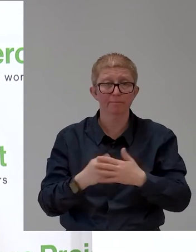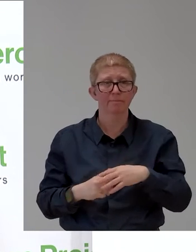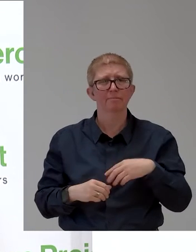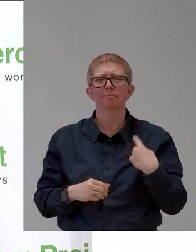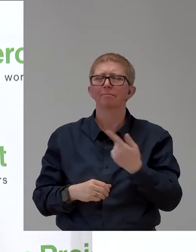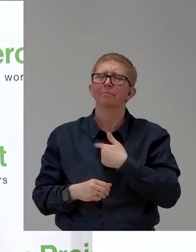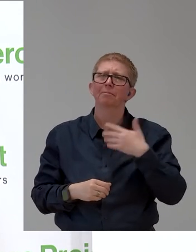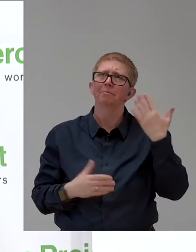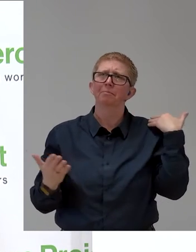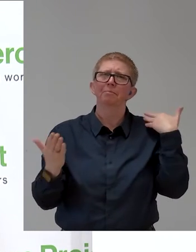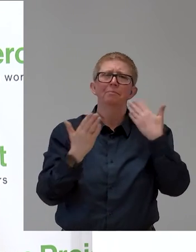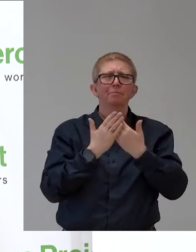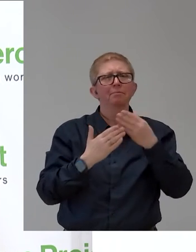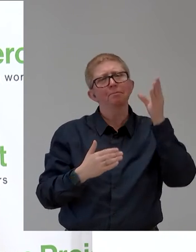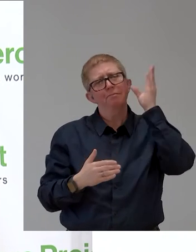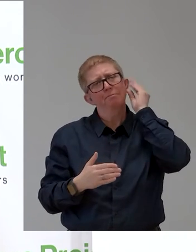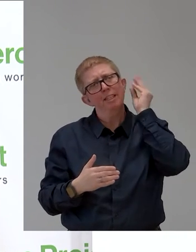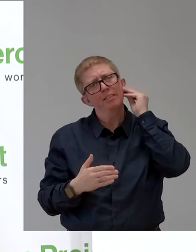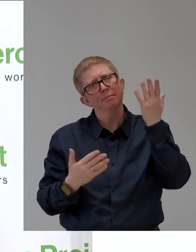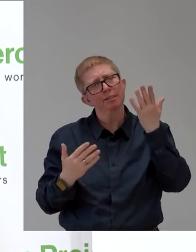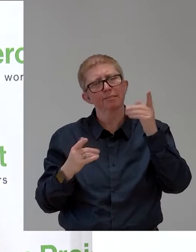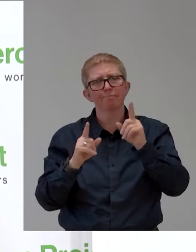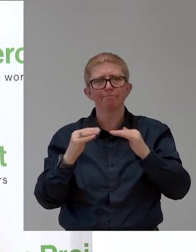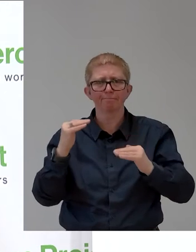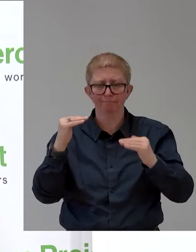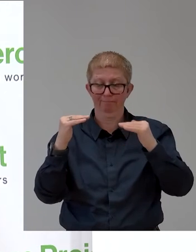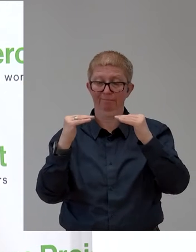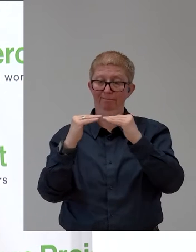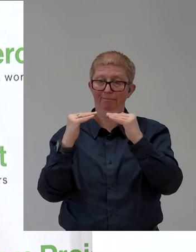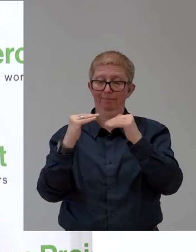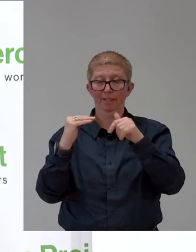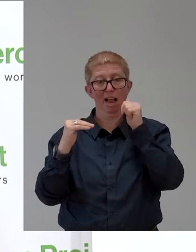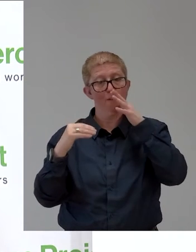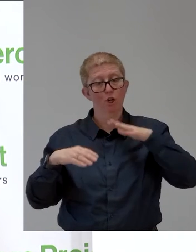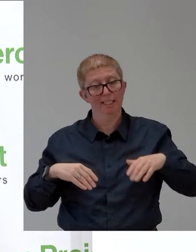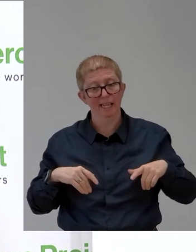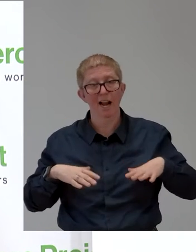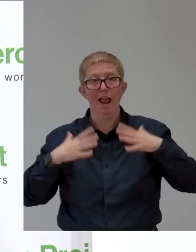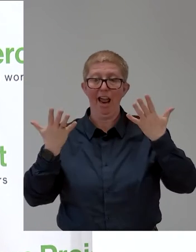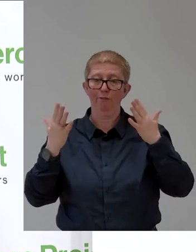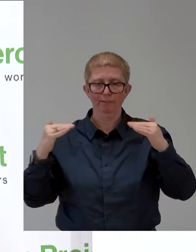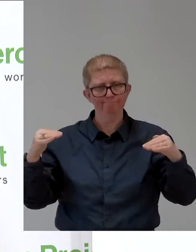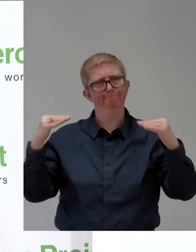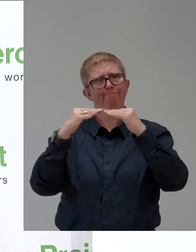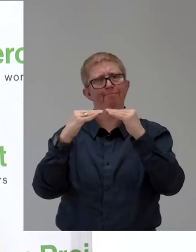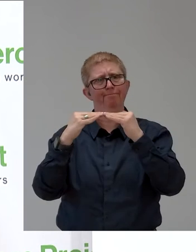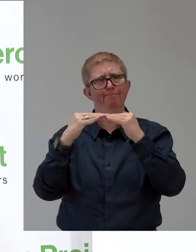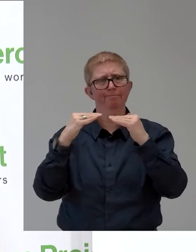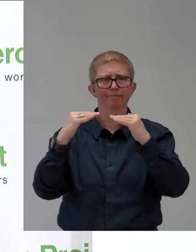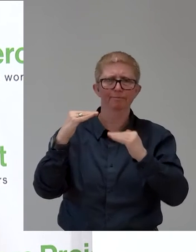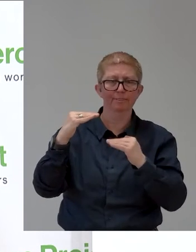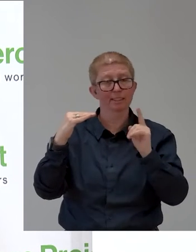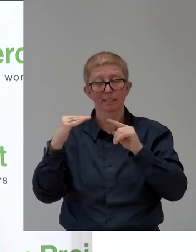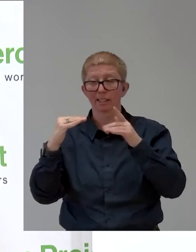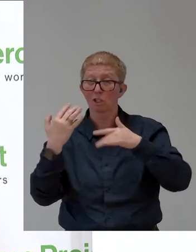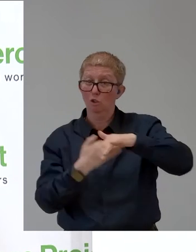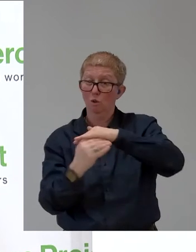in my current positions. And as we all know, social inequality has various faces. I'm